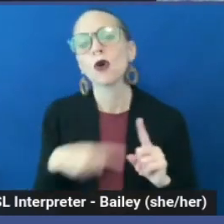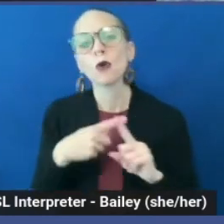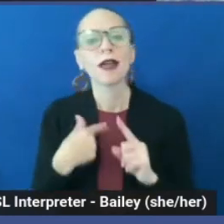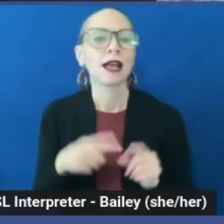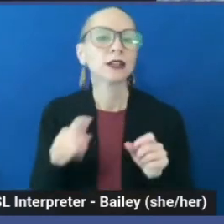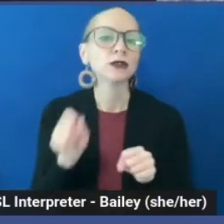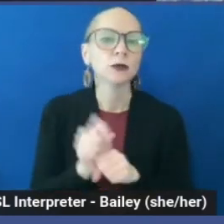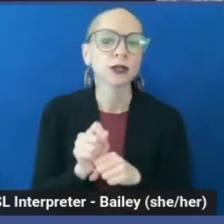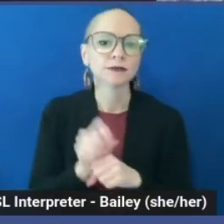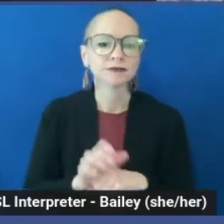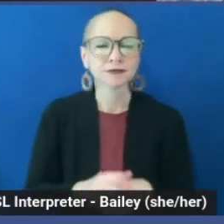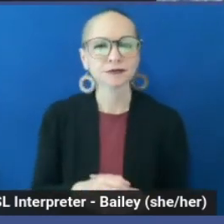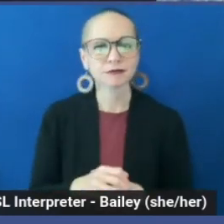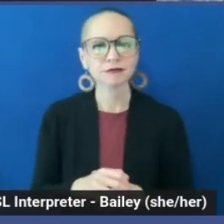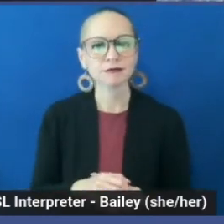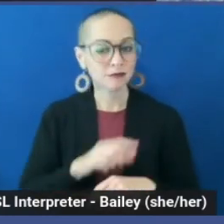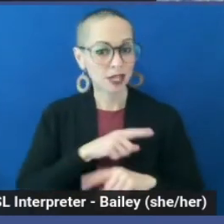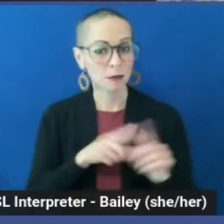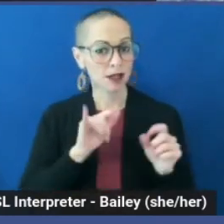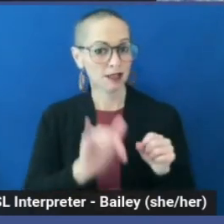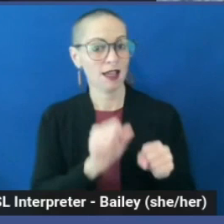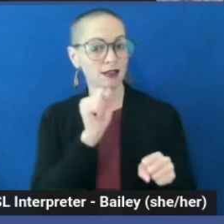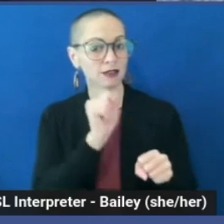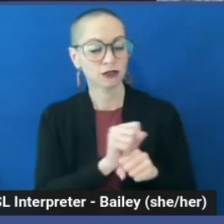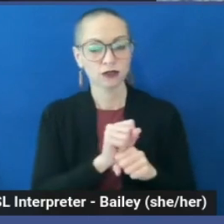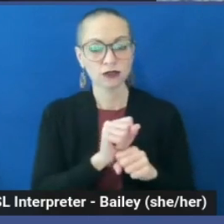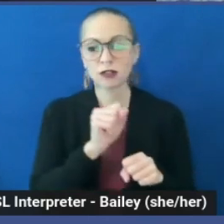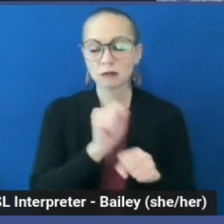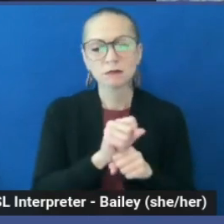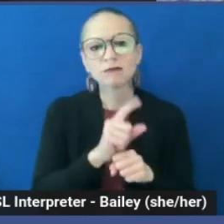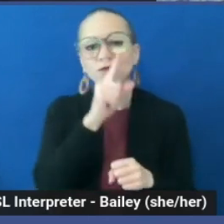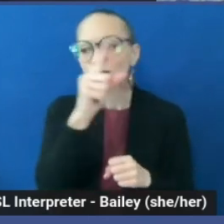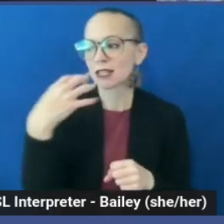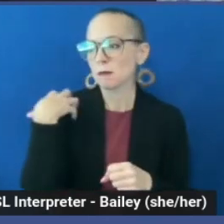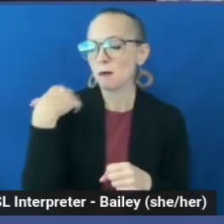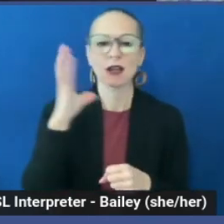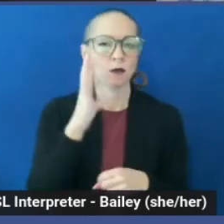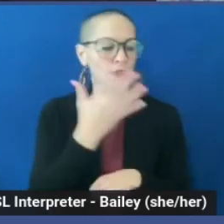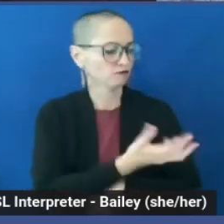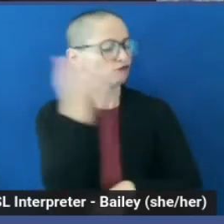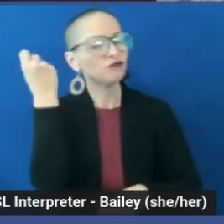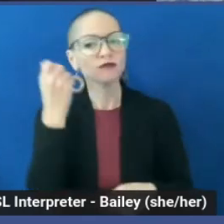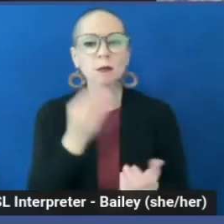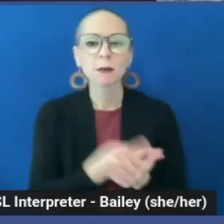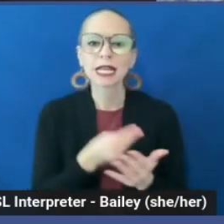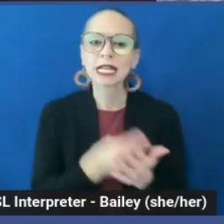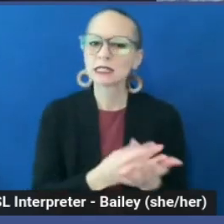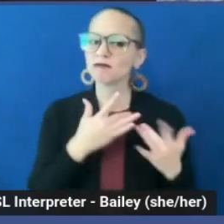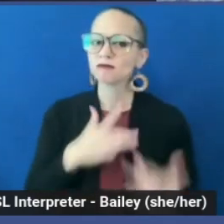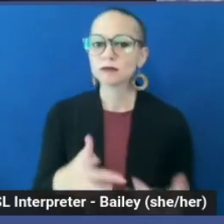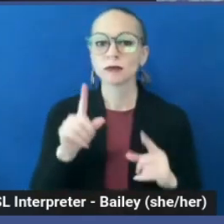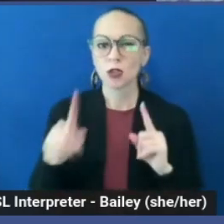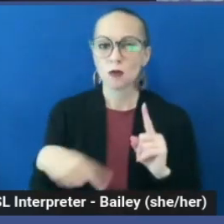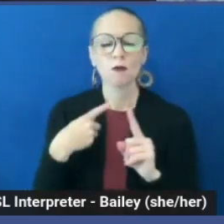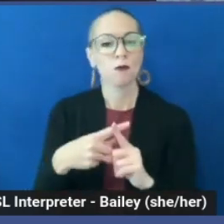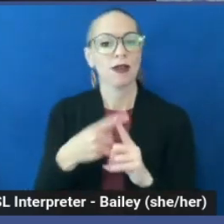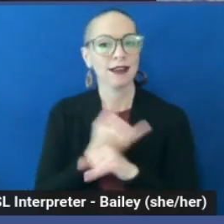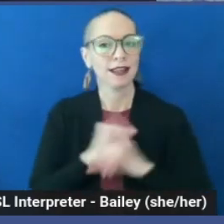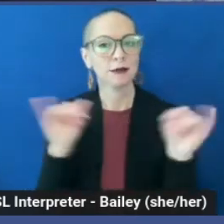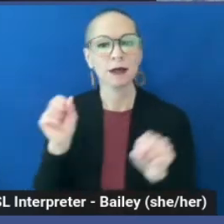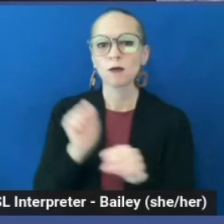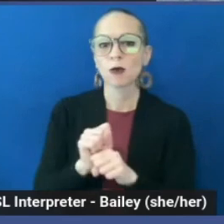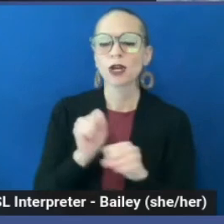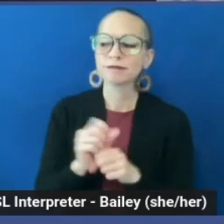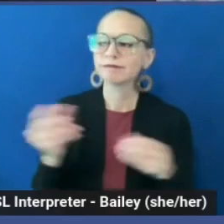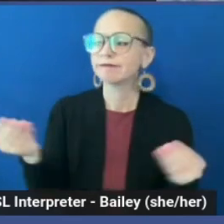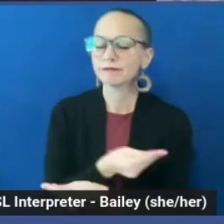it. And unlike the jobs where bosses steal the bulk of the money made by workers, when you trade sex independently, you keep all